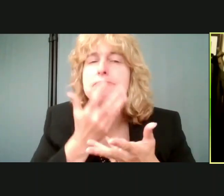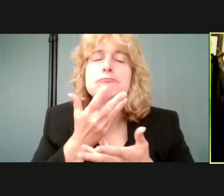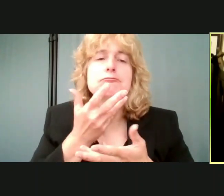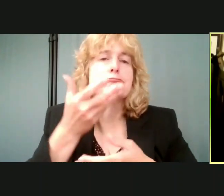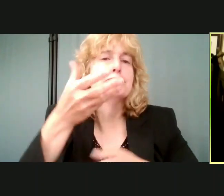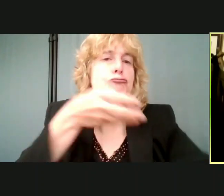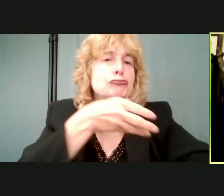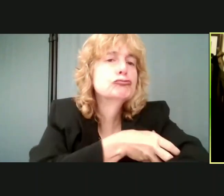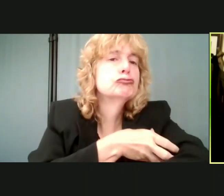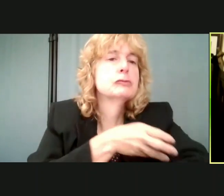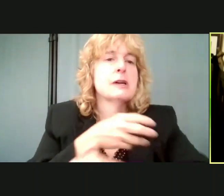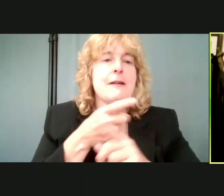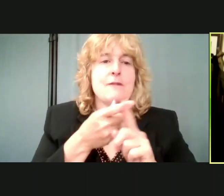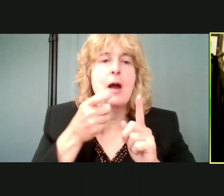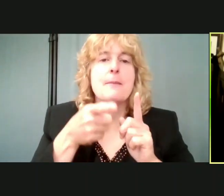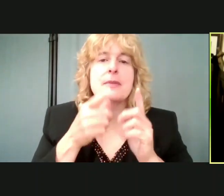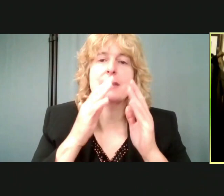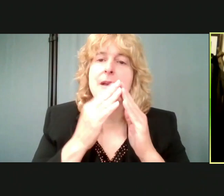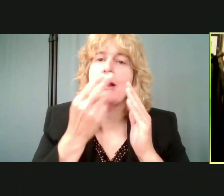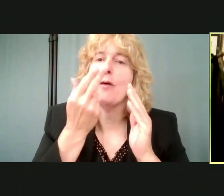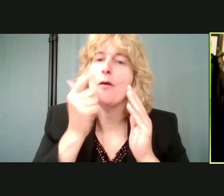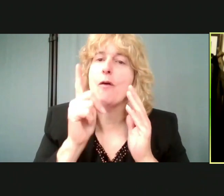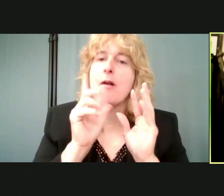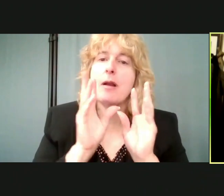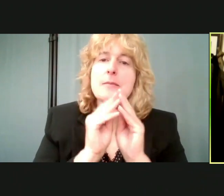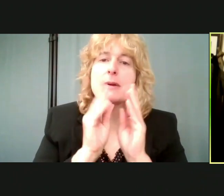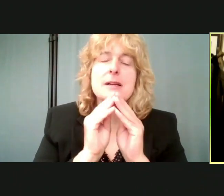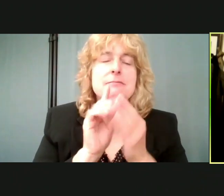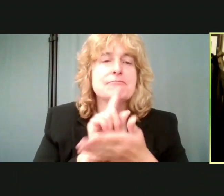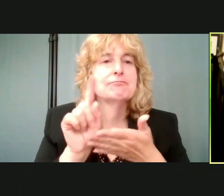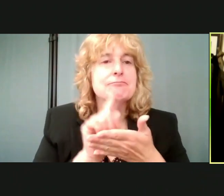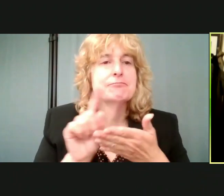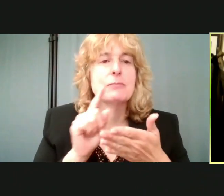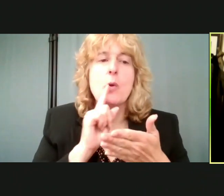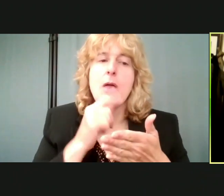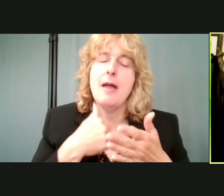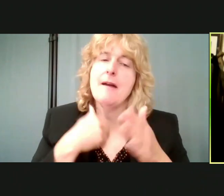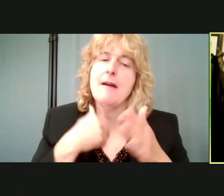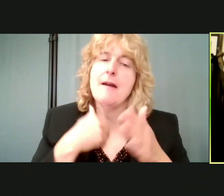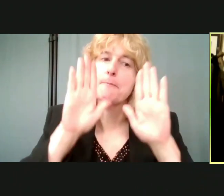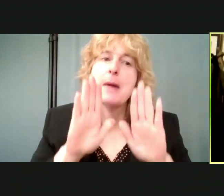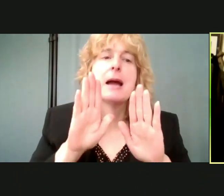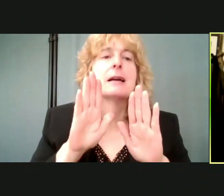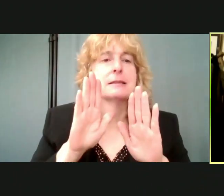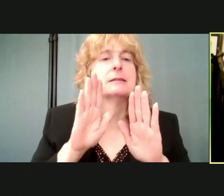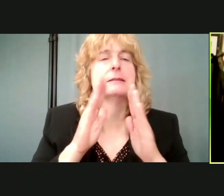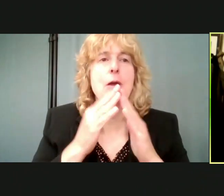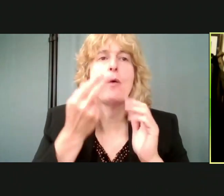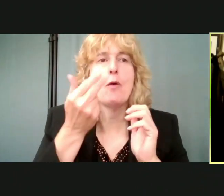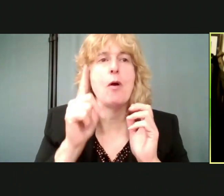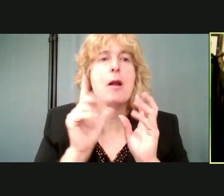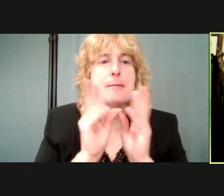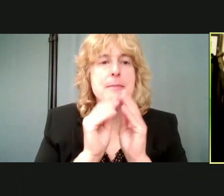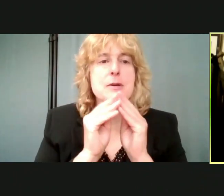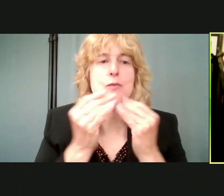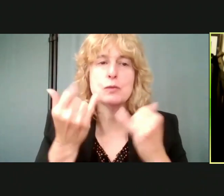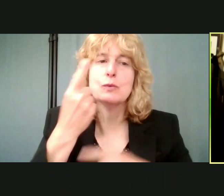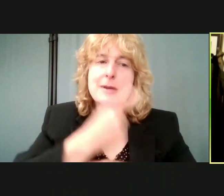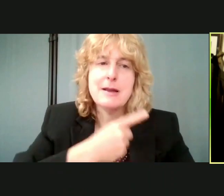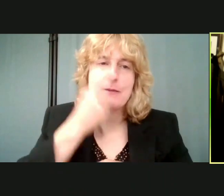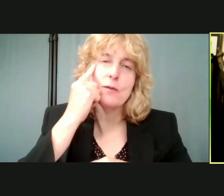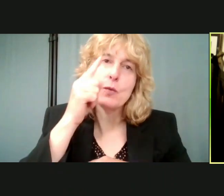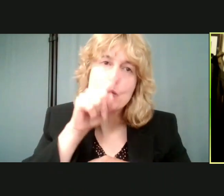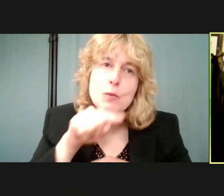amazing show for you today, or I should say town hall today. Please remember that